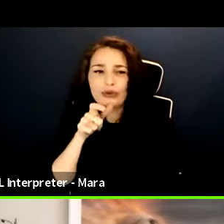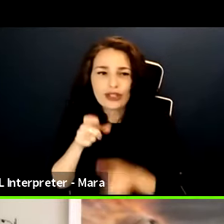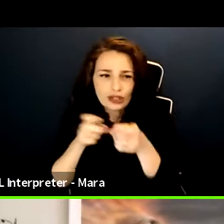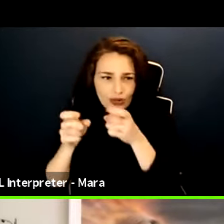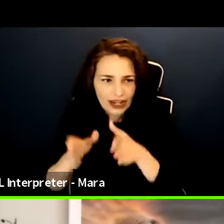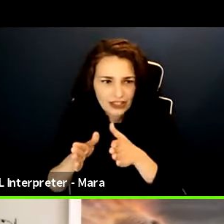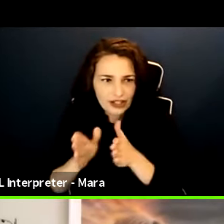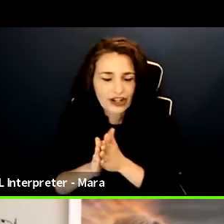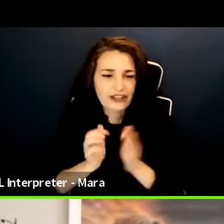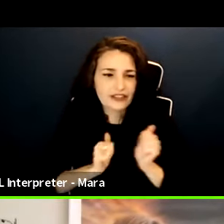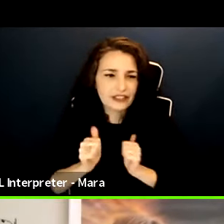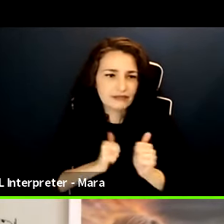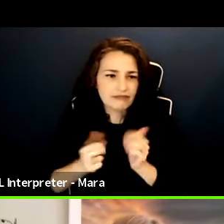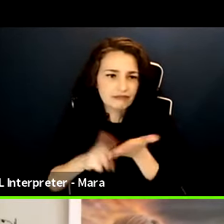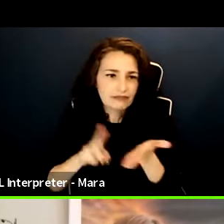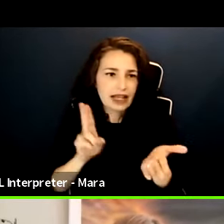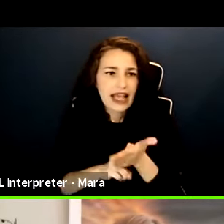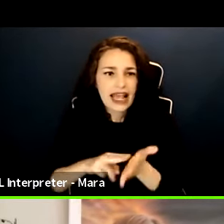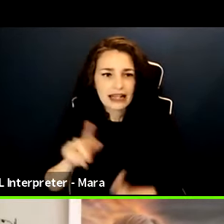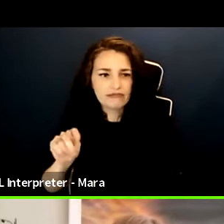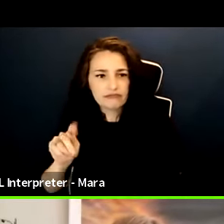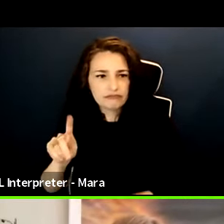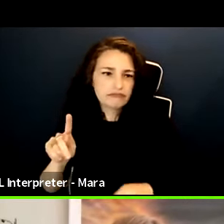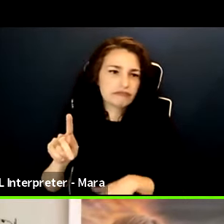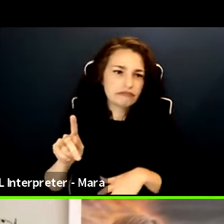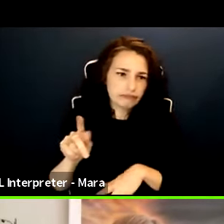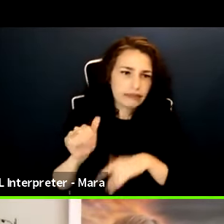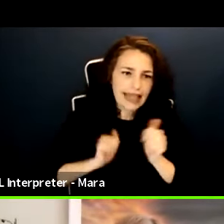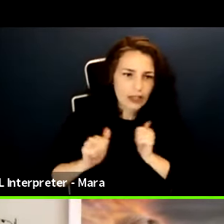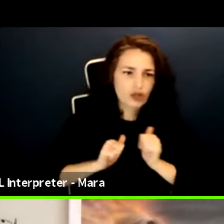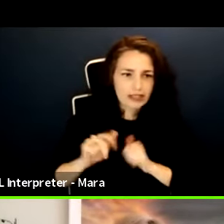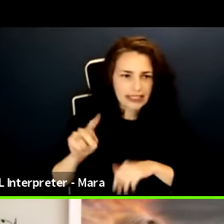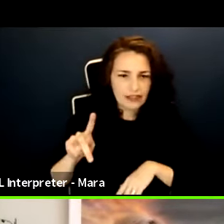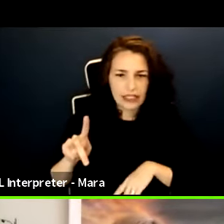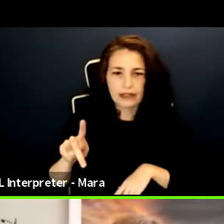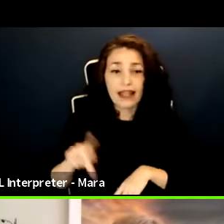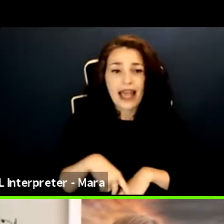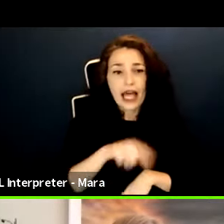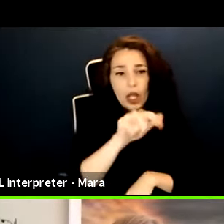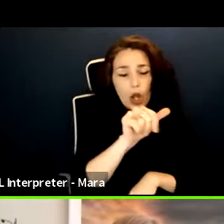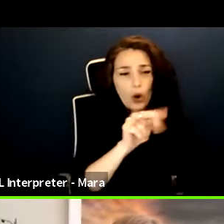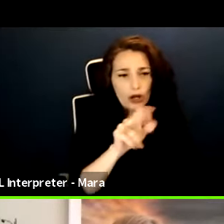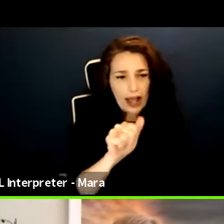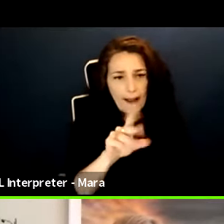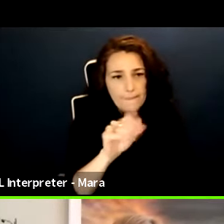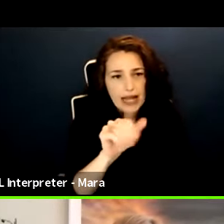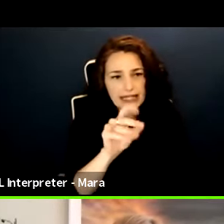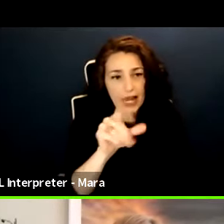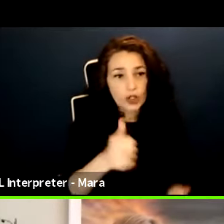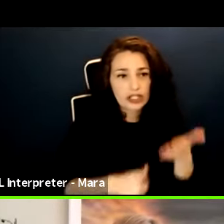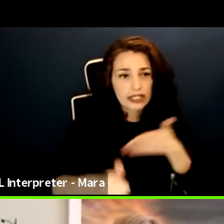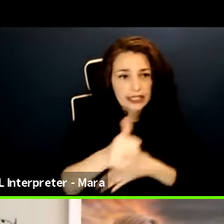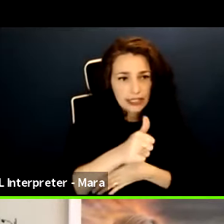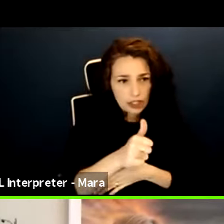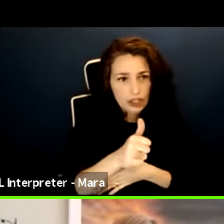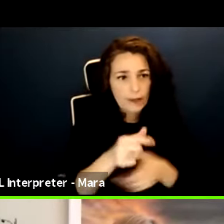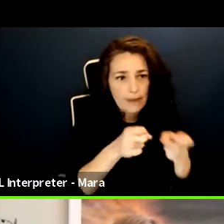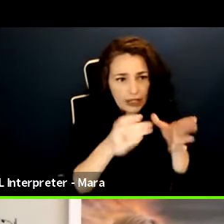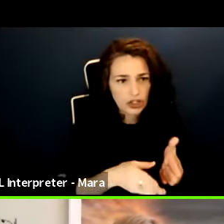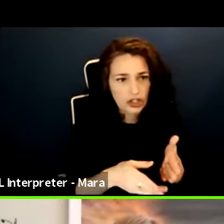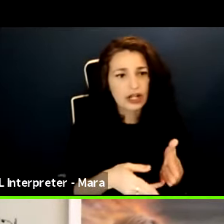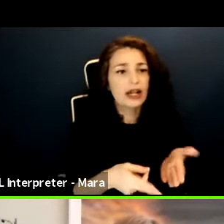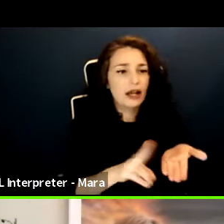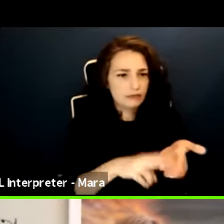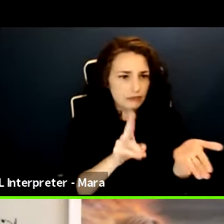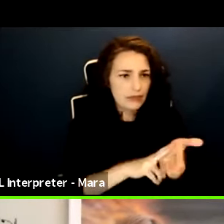Theatrical TV and New Media Department, and Lorna Badio, who's the Senior Manager of Entertainment Contracts in our Theatrical TV and New